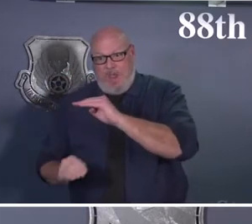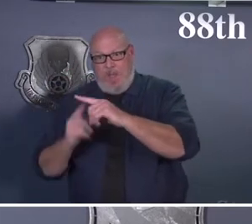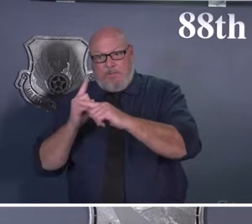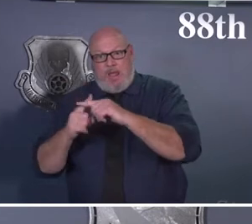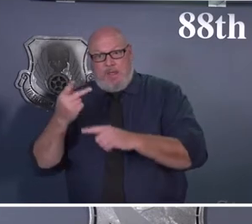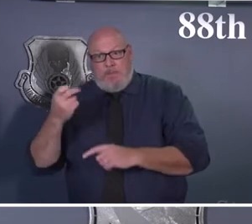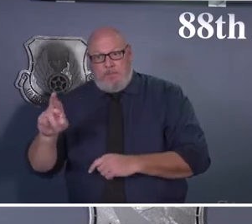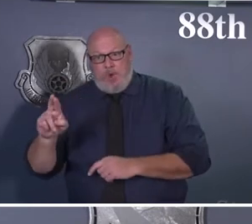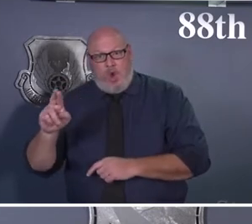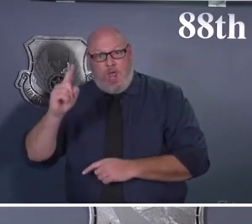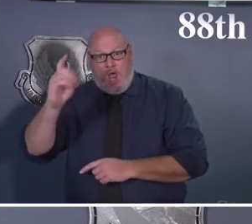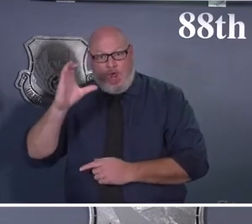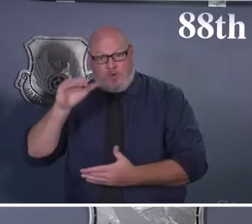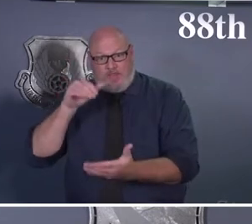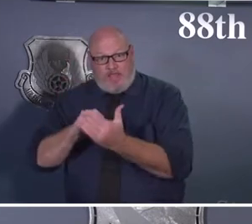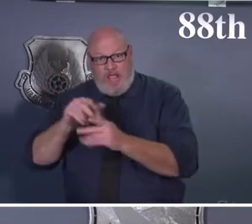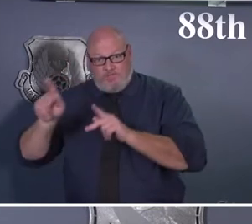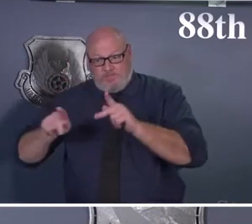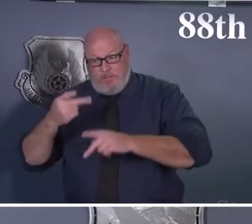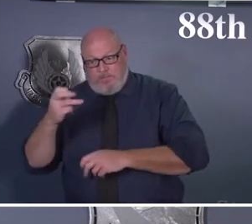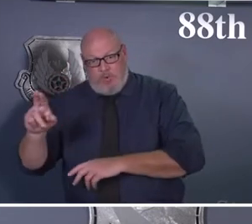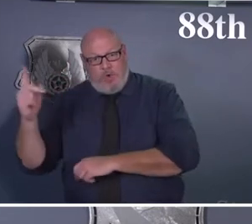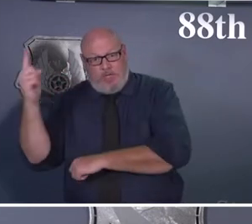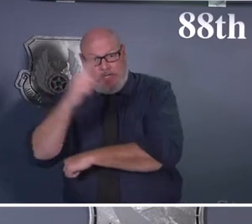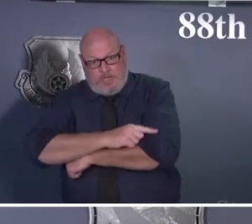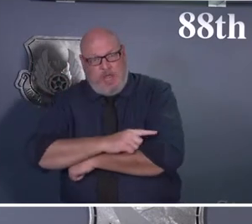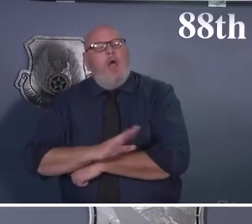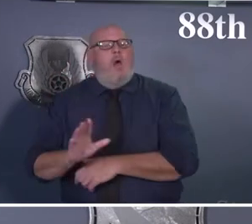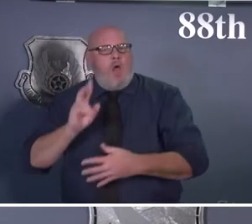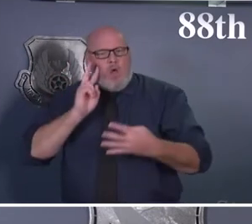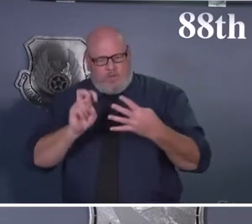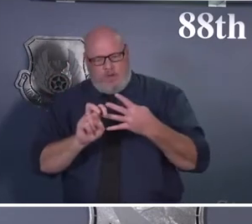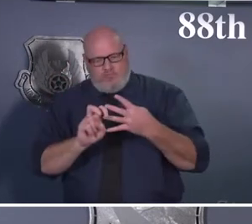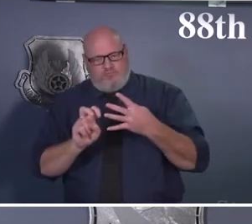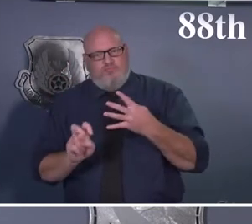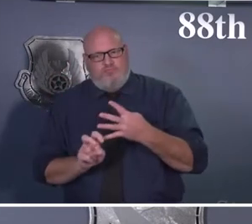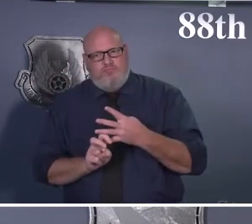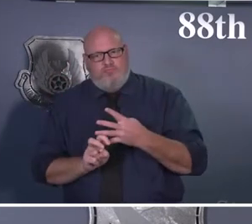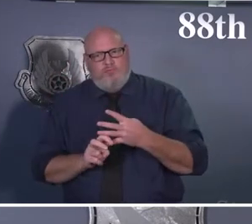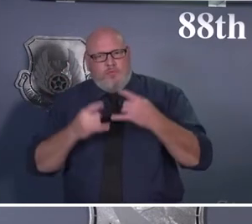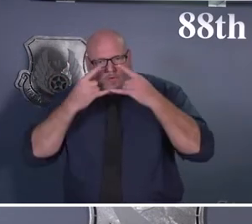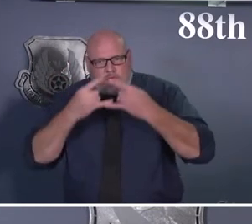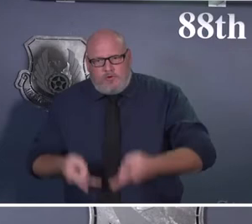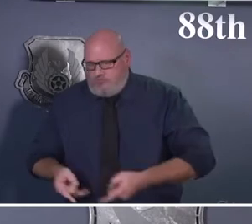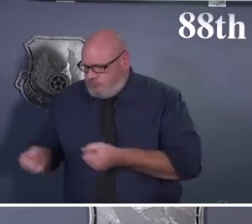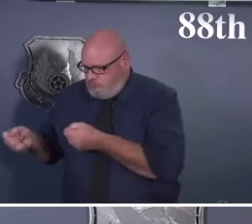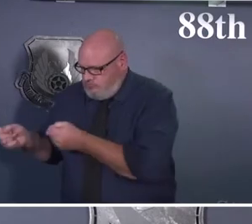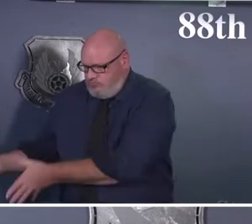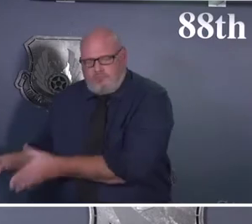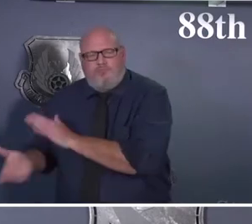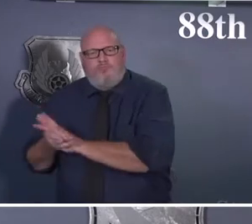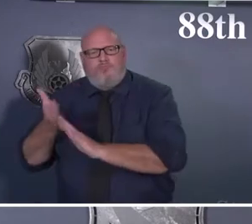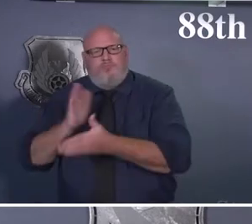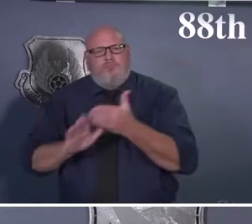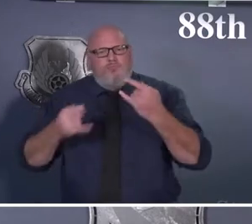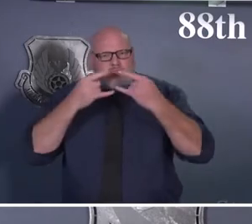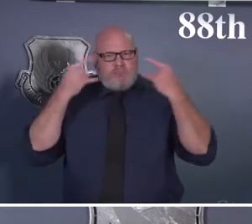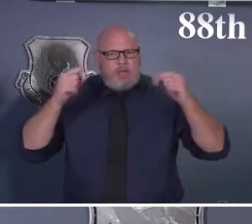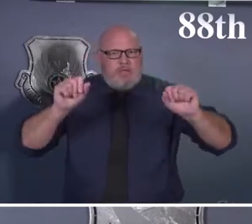give the care that is needed at the medical group. Thank you for your time. Colonel Lyons, over to you. over